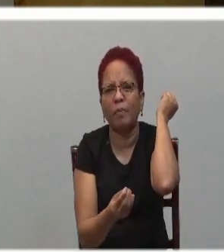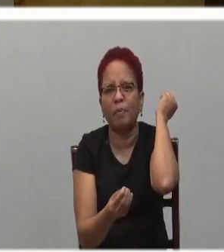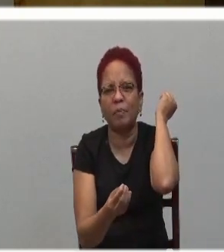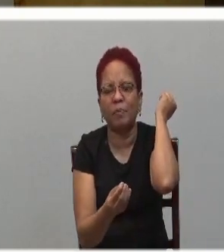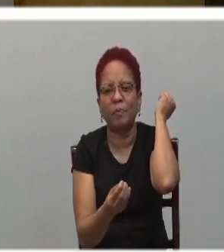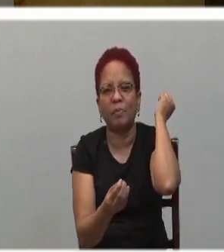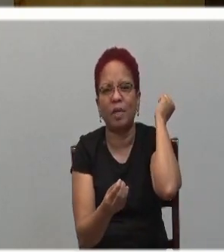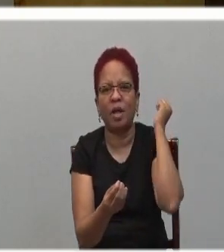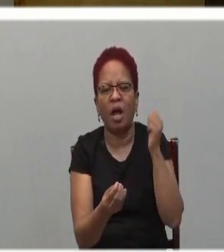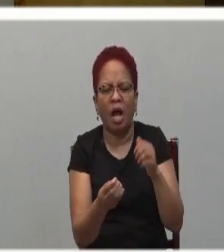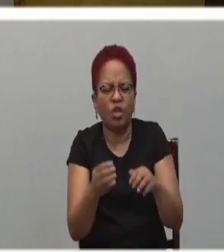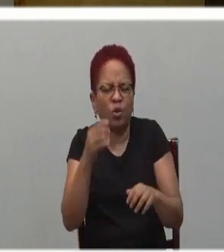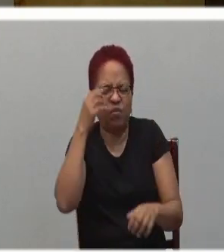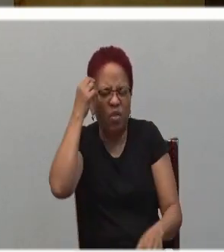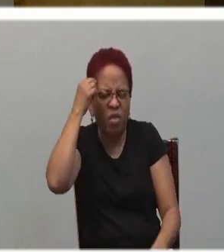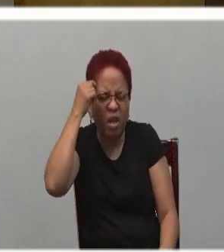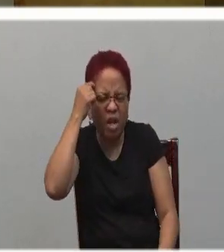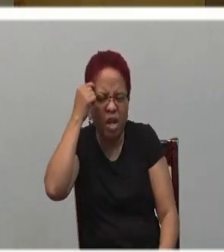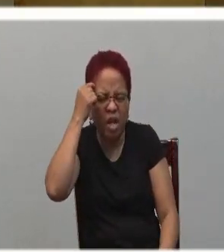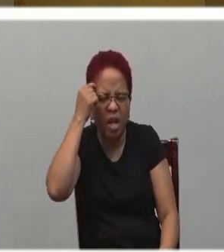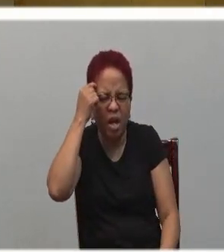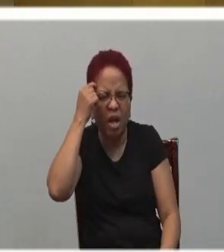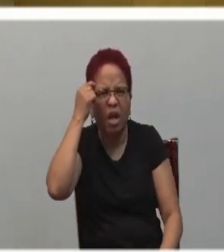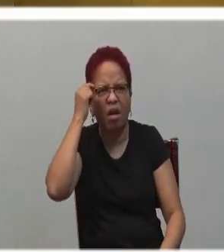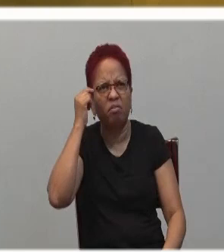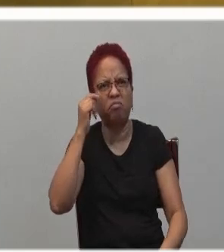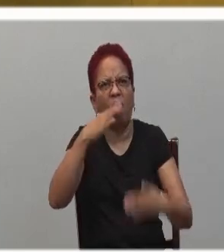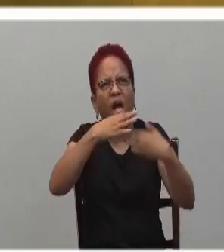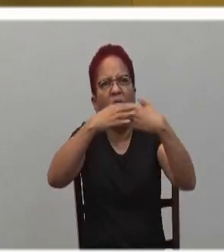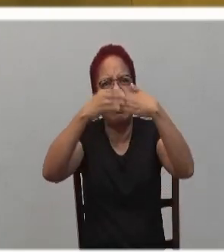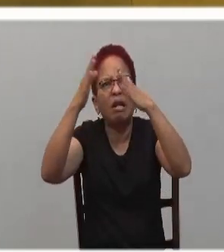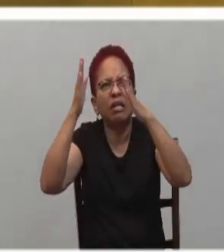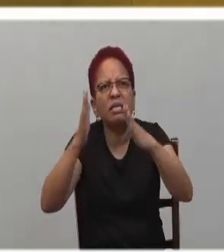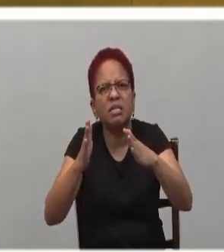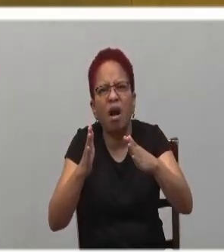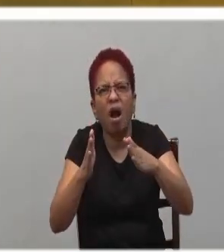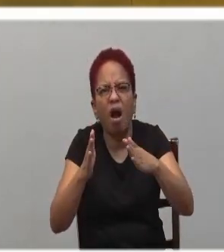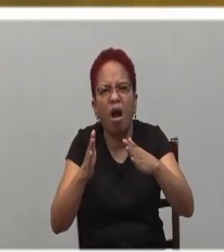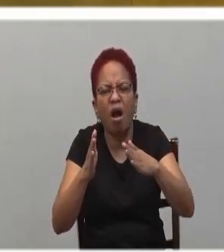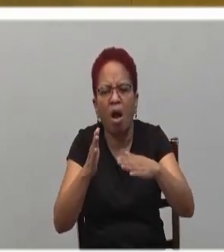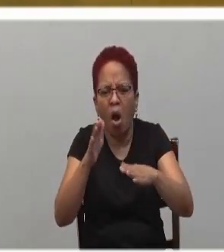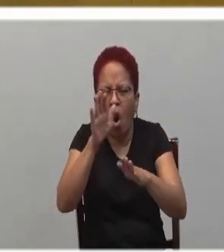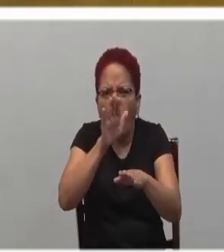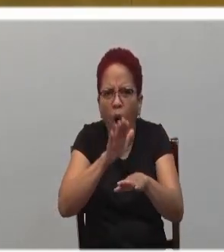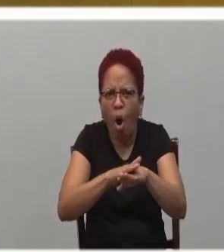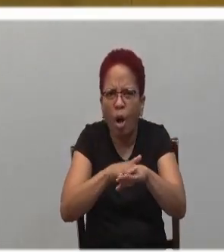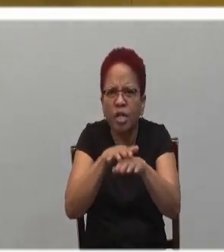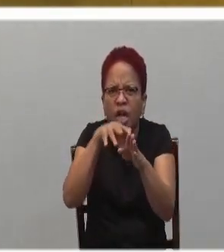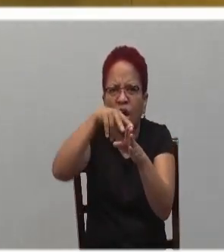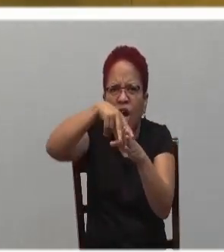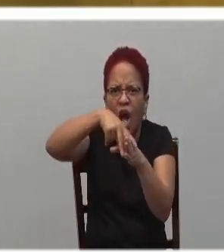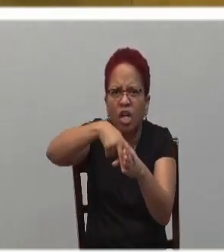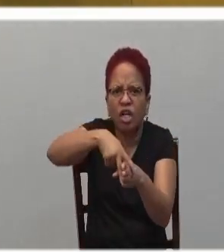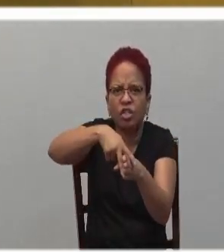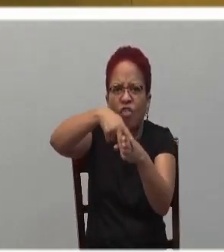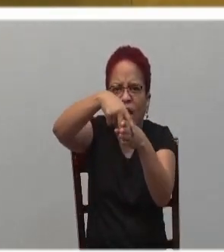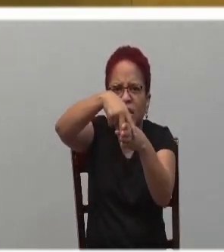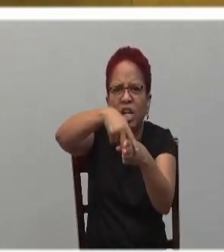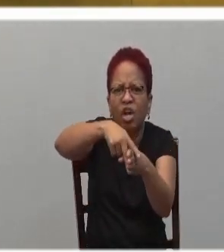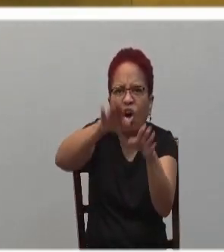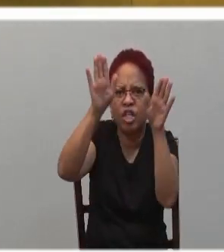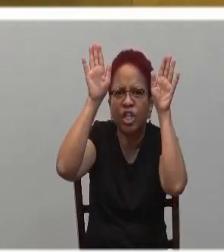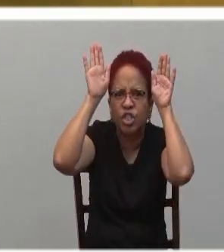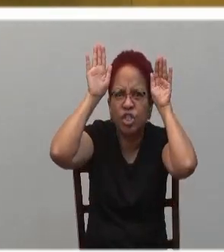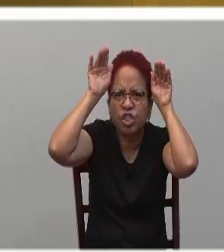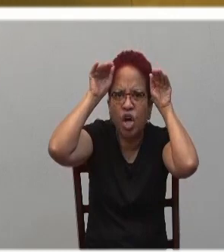of a leader riding on a donkey is a humble leader who has a powerless